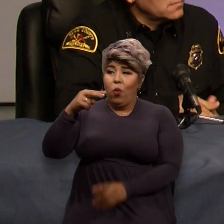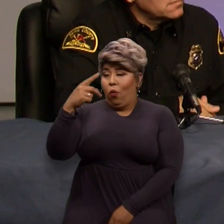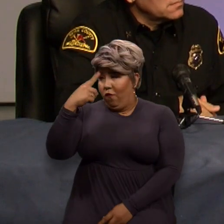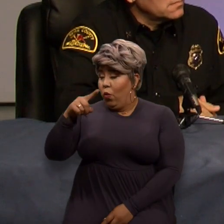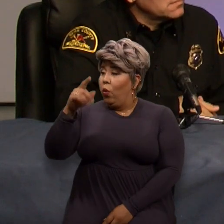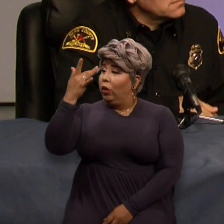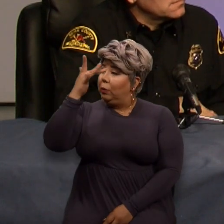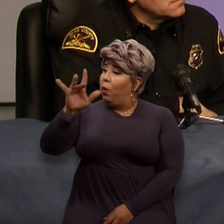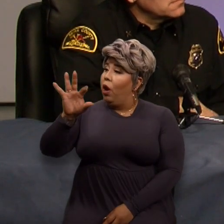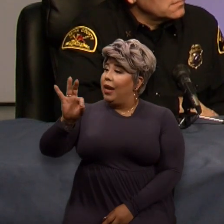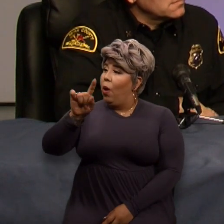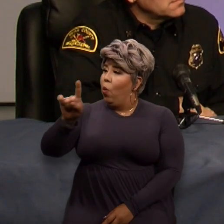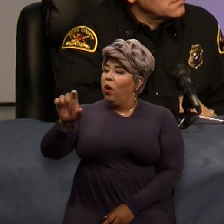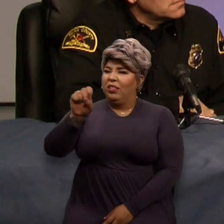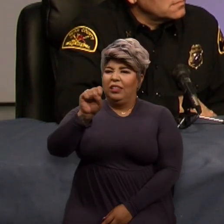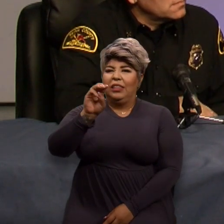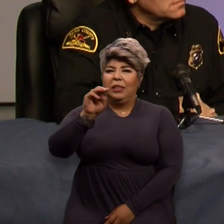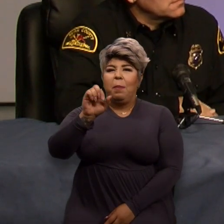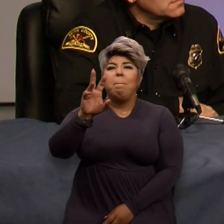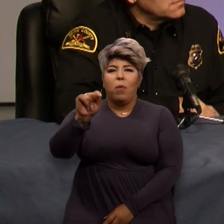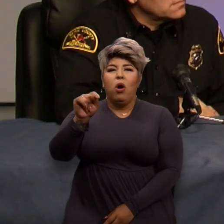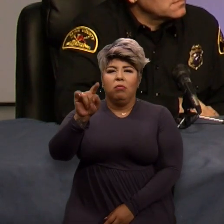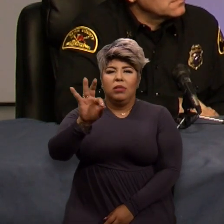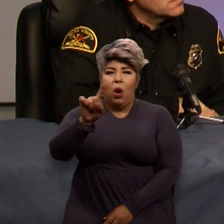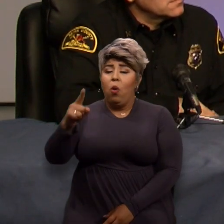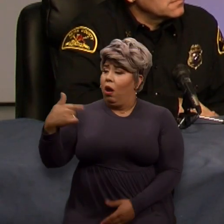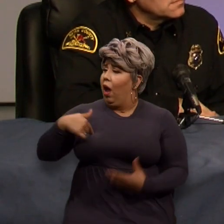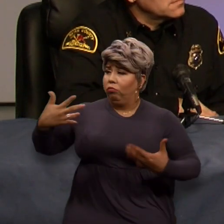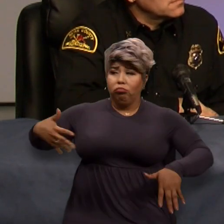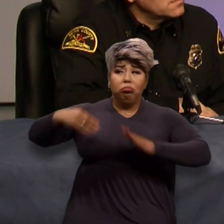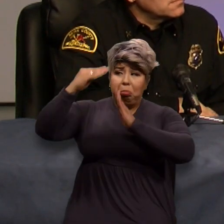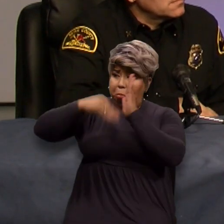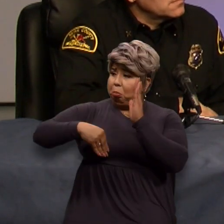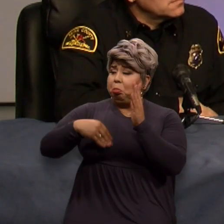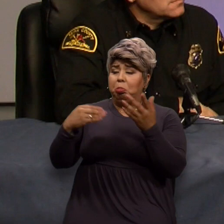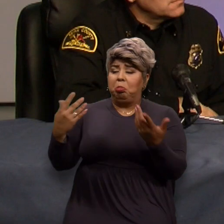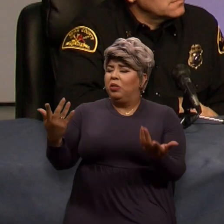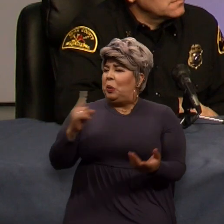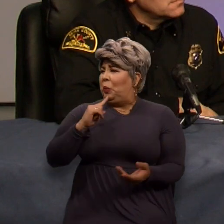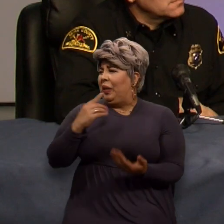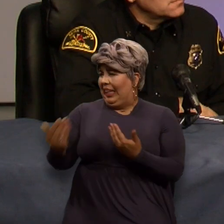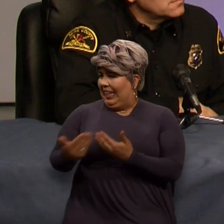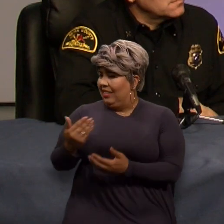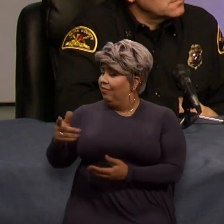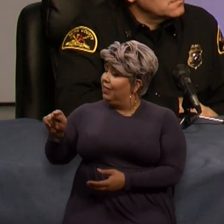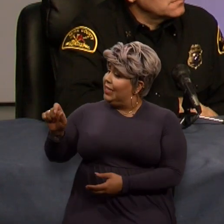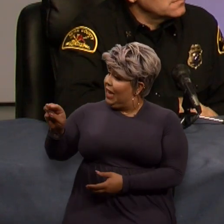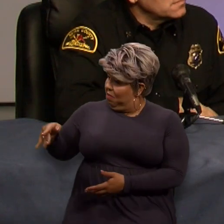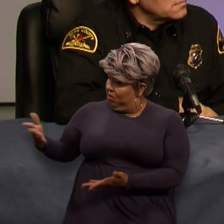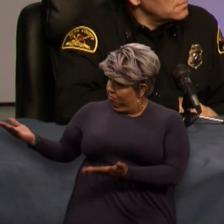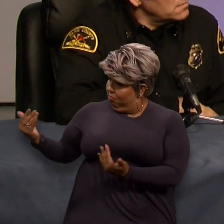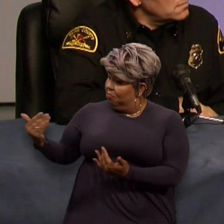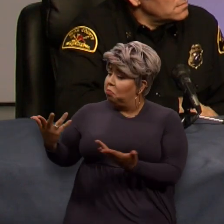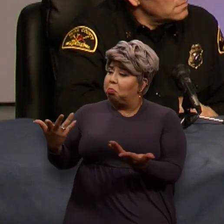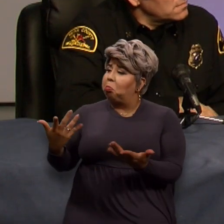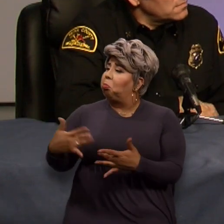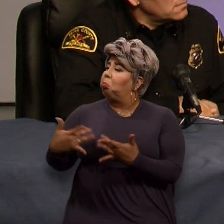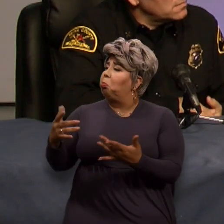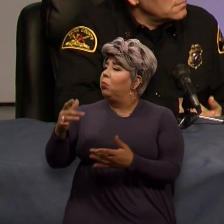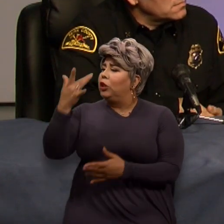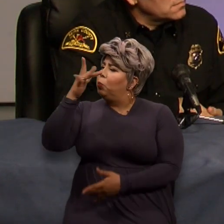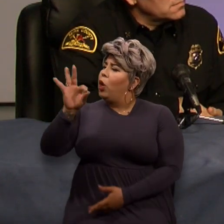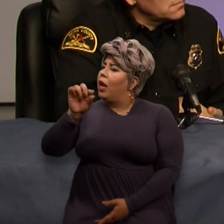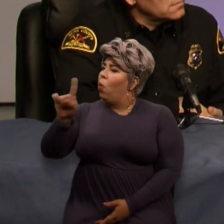This is something that I've signed up for earlier this year, and it's really easy to do. Tammy, tell us a little bit about what Smart 911